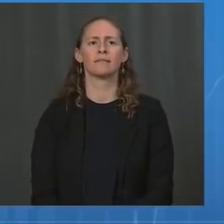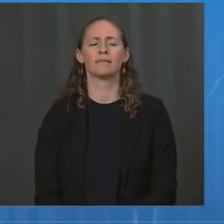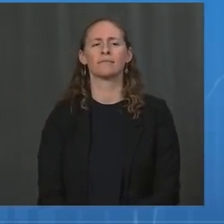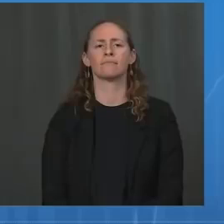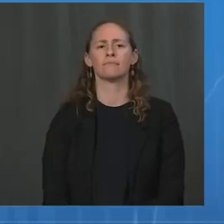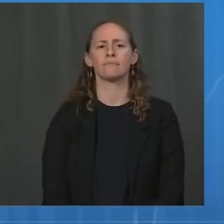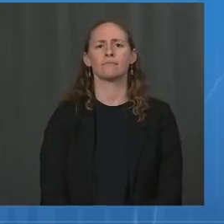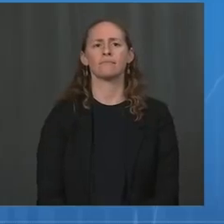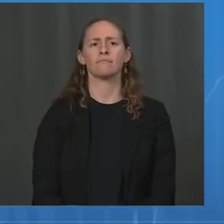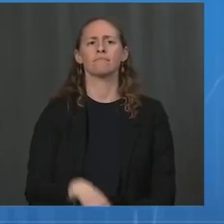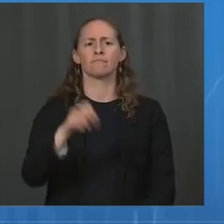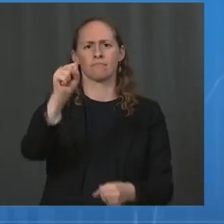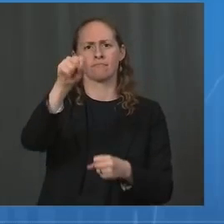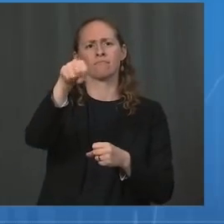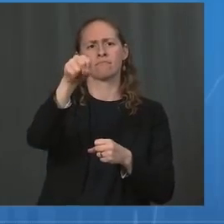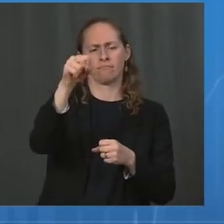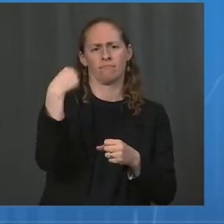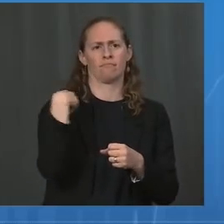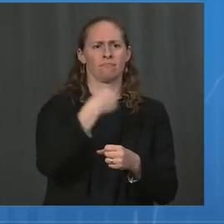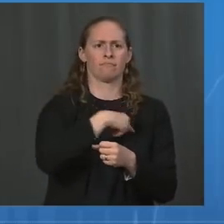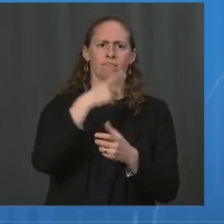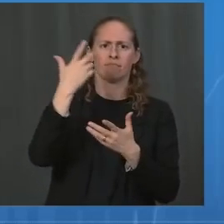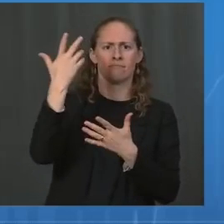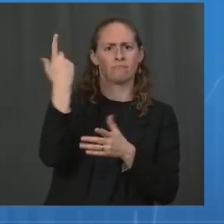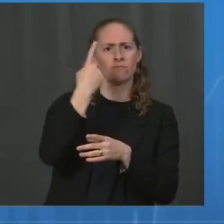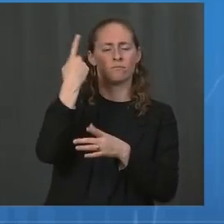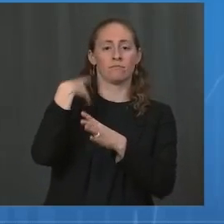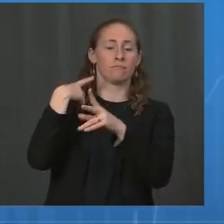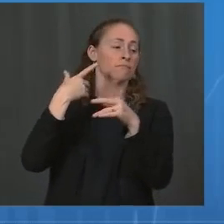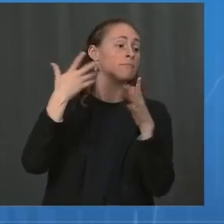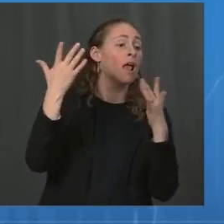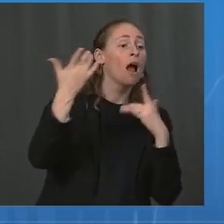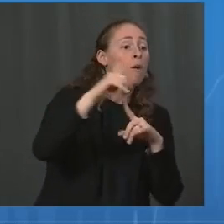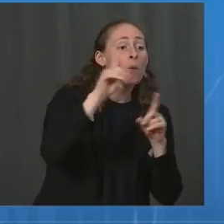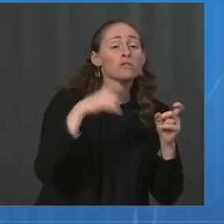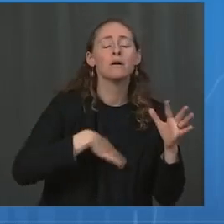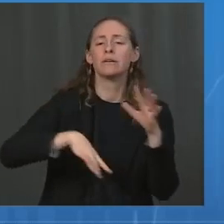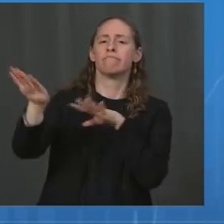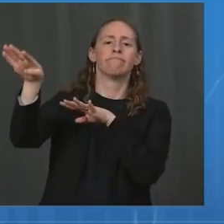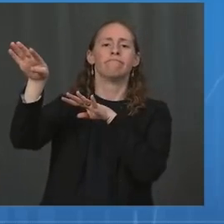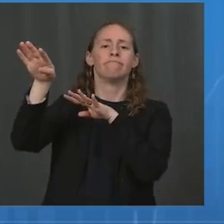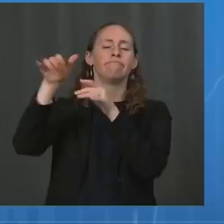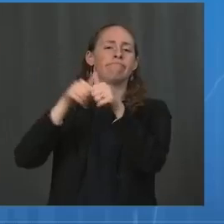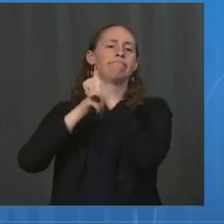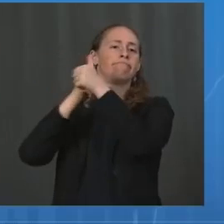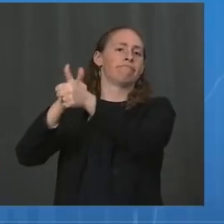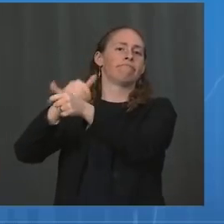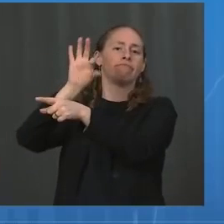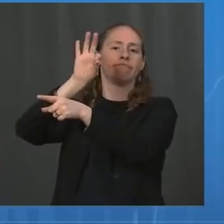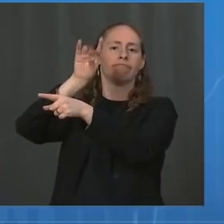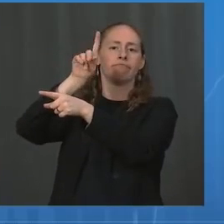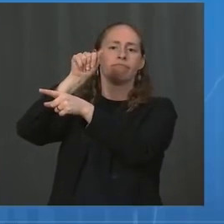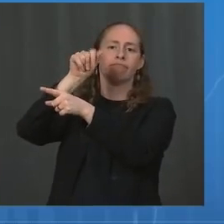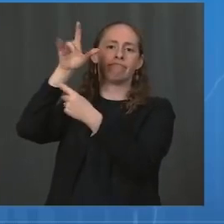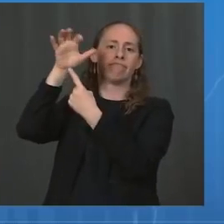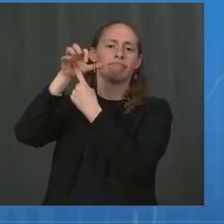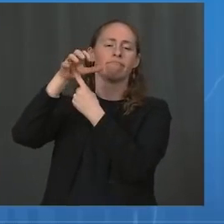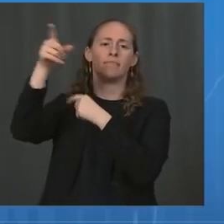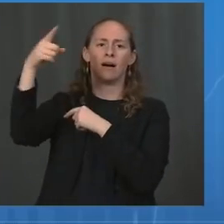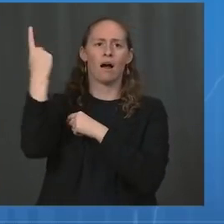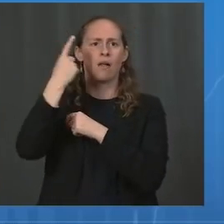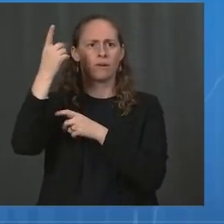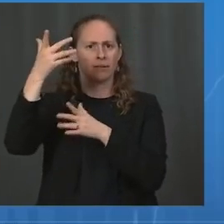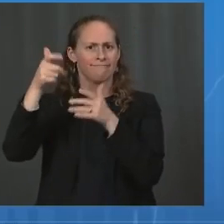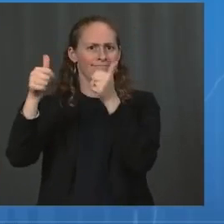we are all grateful for the tireless work of the senior team and the whole staff at FDA, especially during